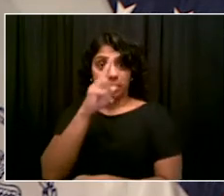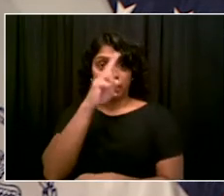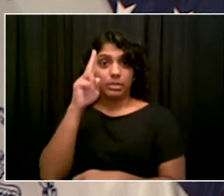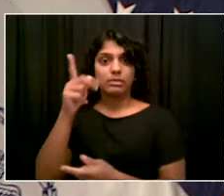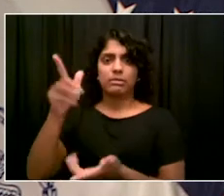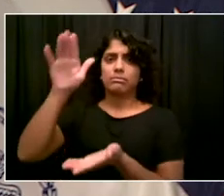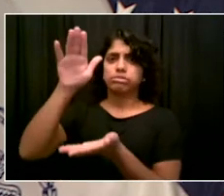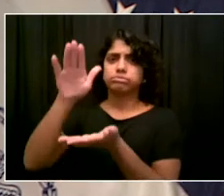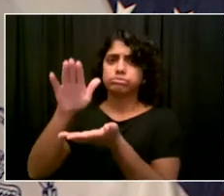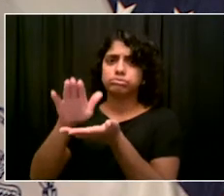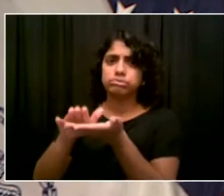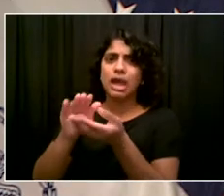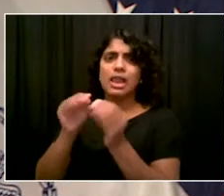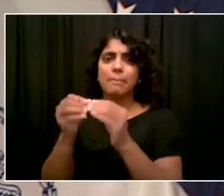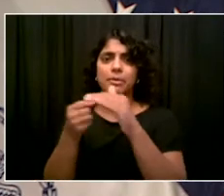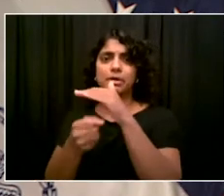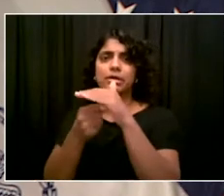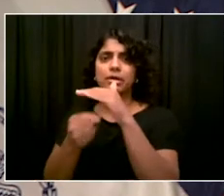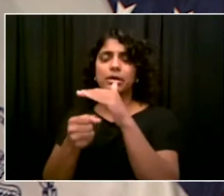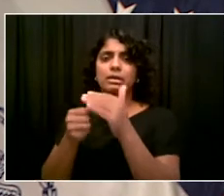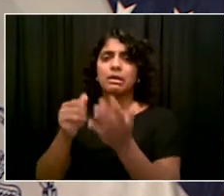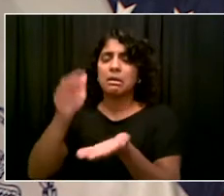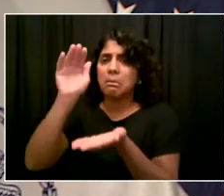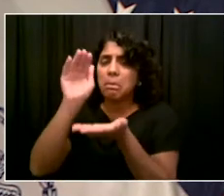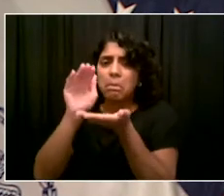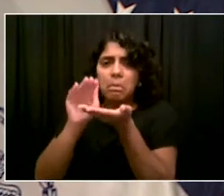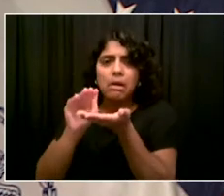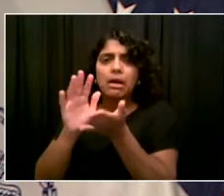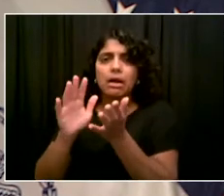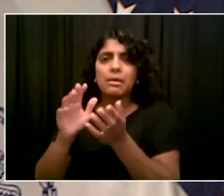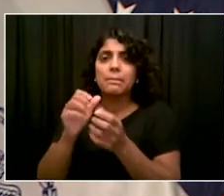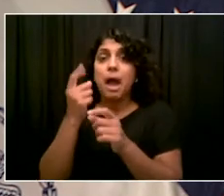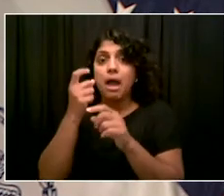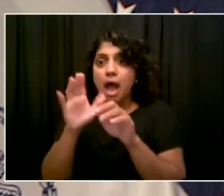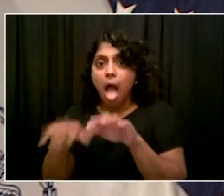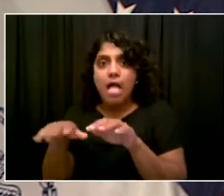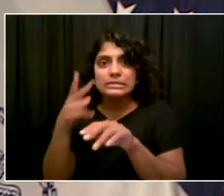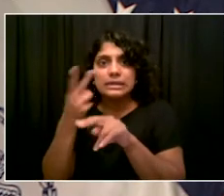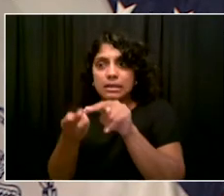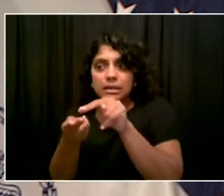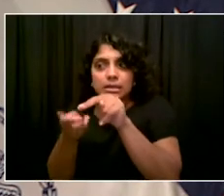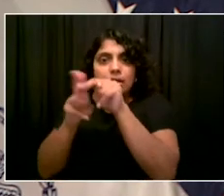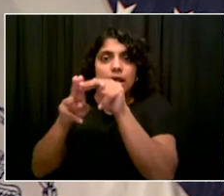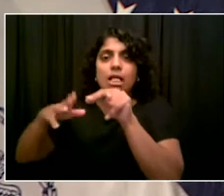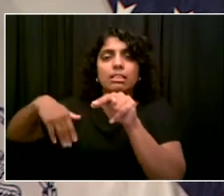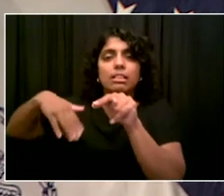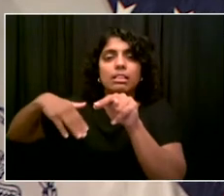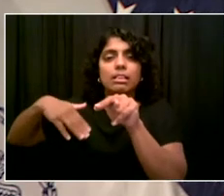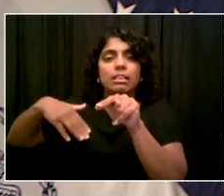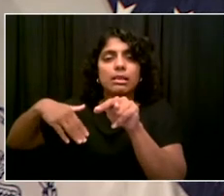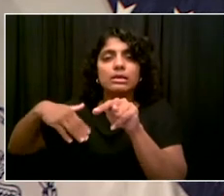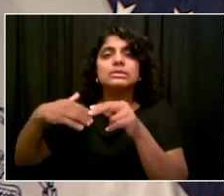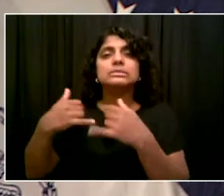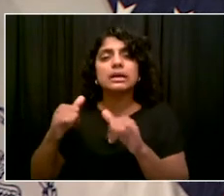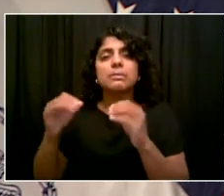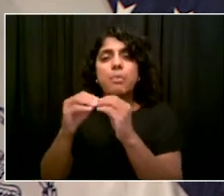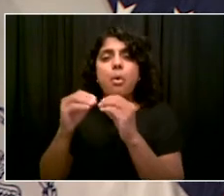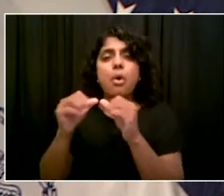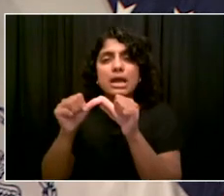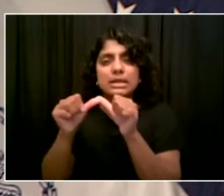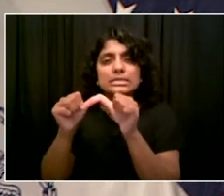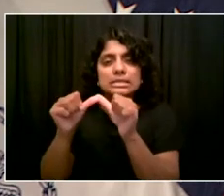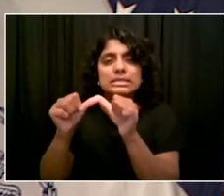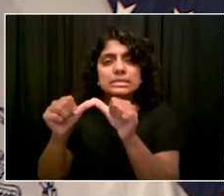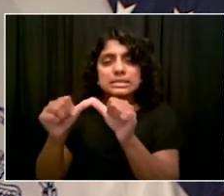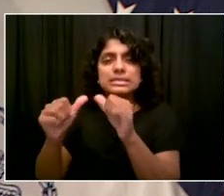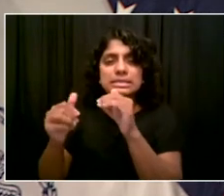that number remains very, very low. And, you know, as vaccinations every day go up and that hospitalization number remains